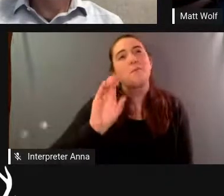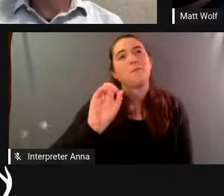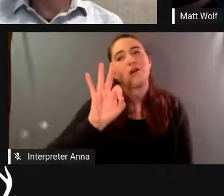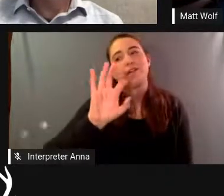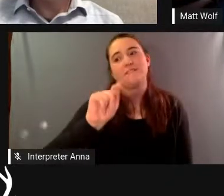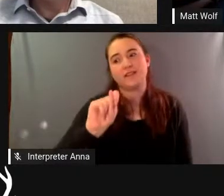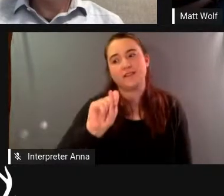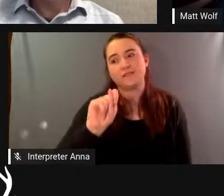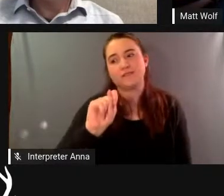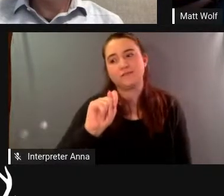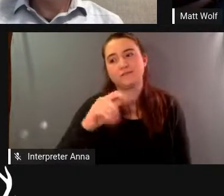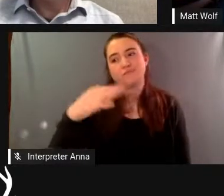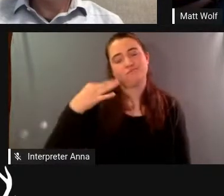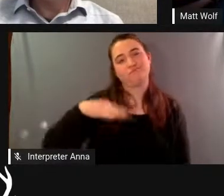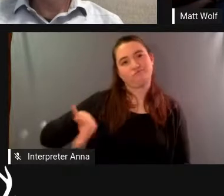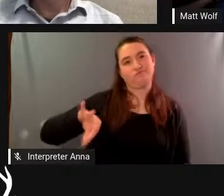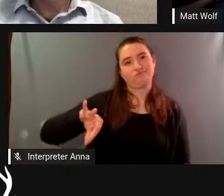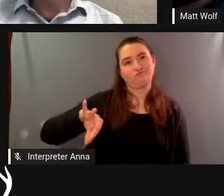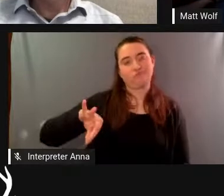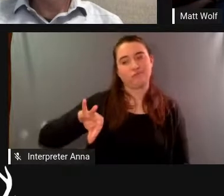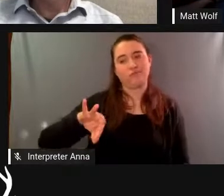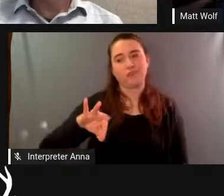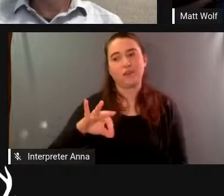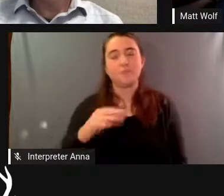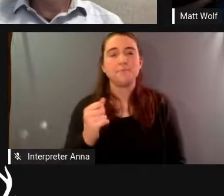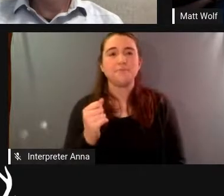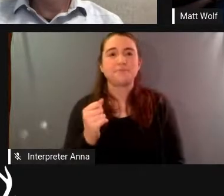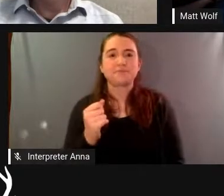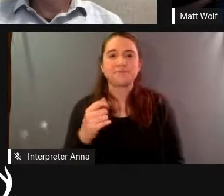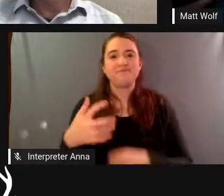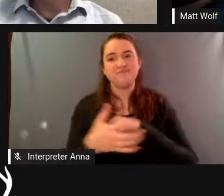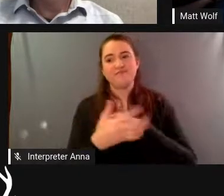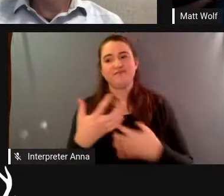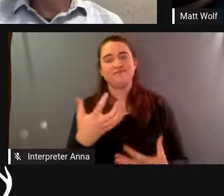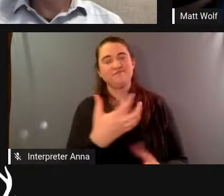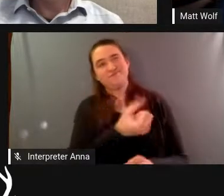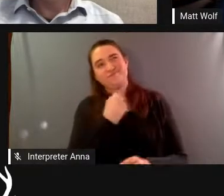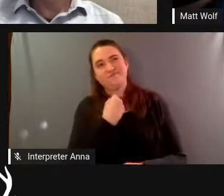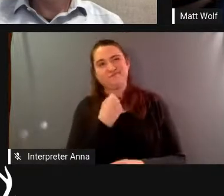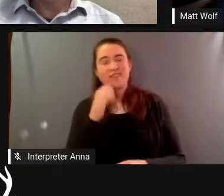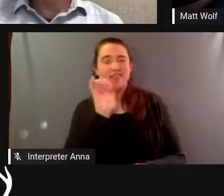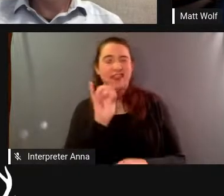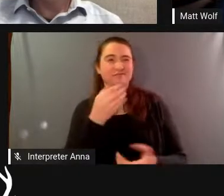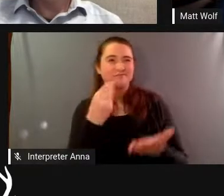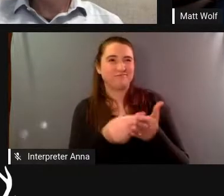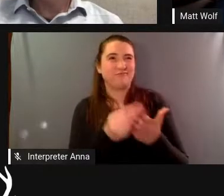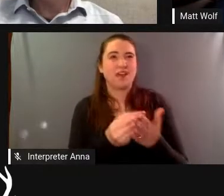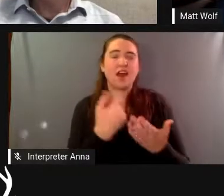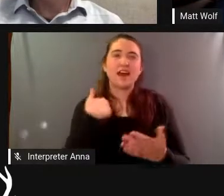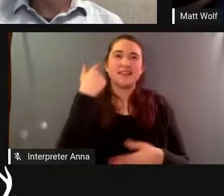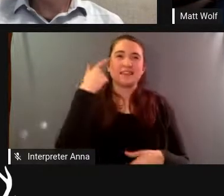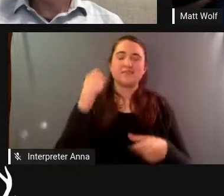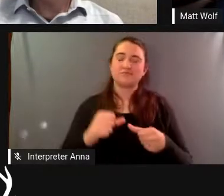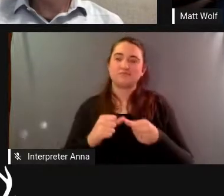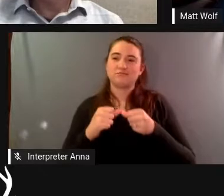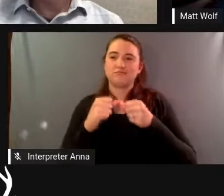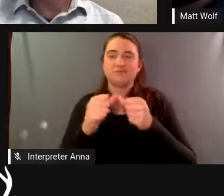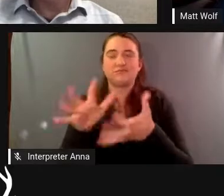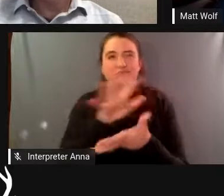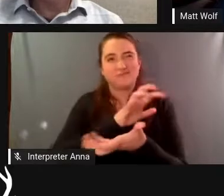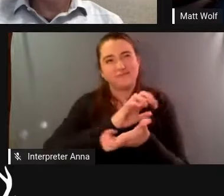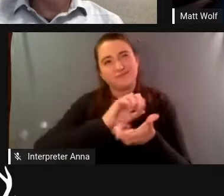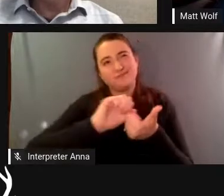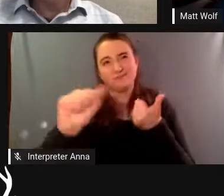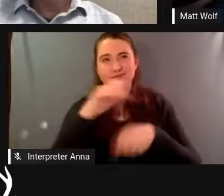is a good part of the destruction and the ongoing degradation of our planet but ed you know is it